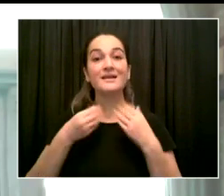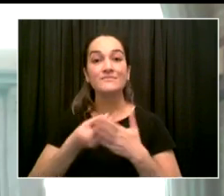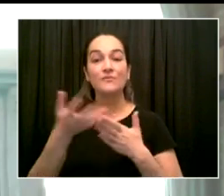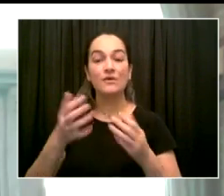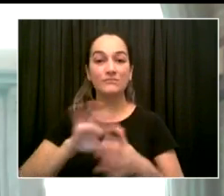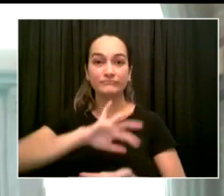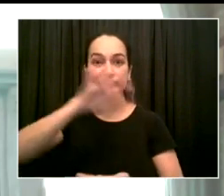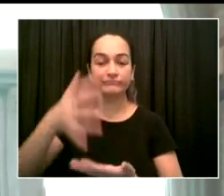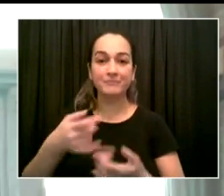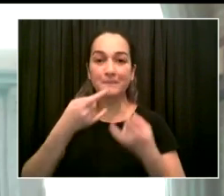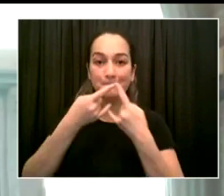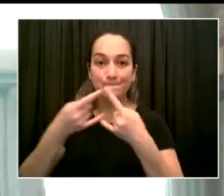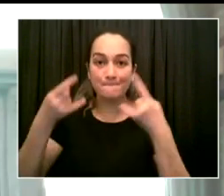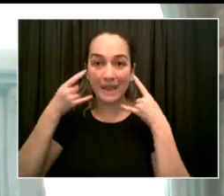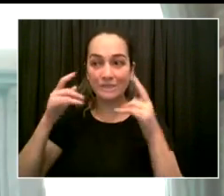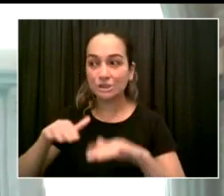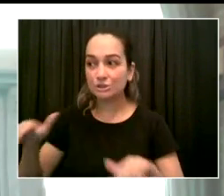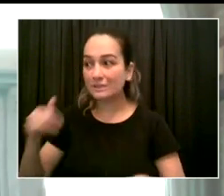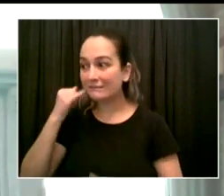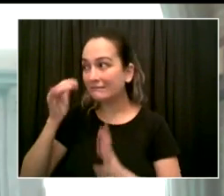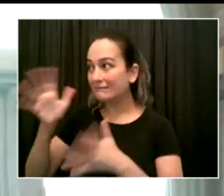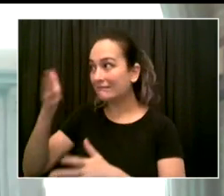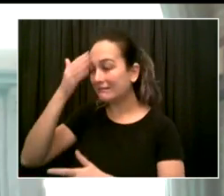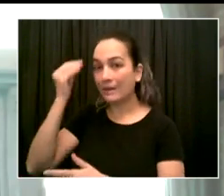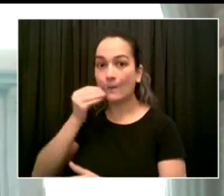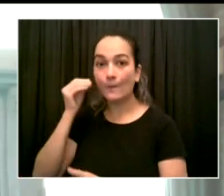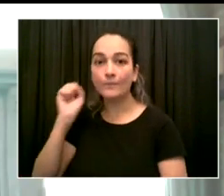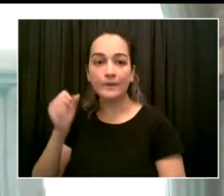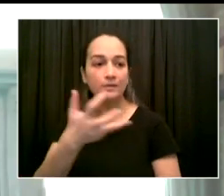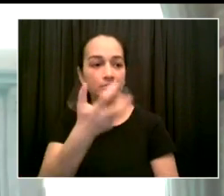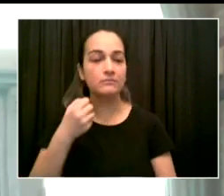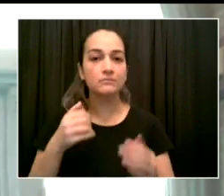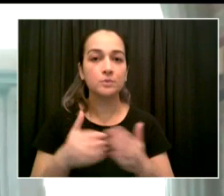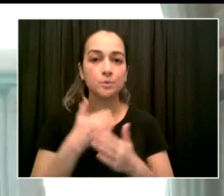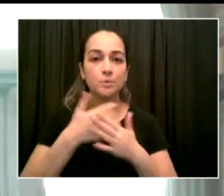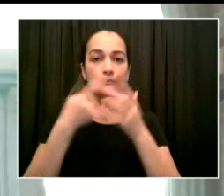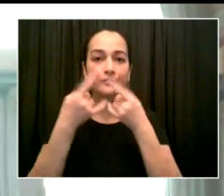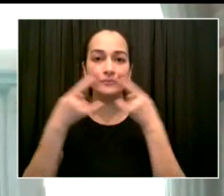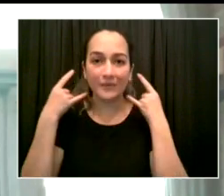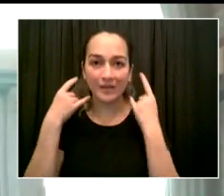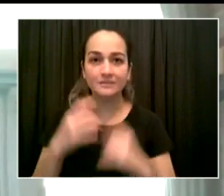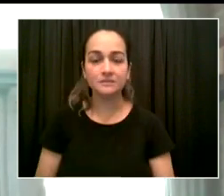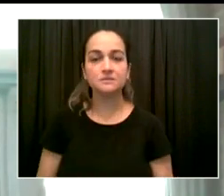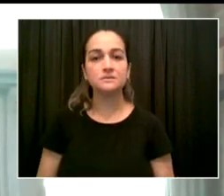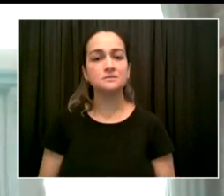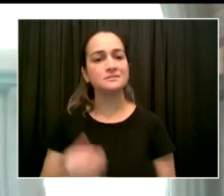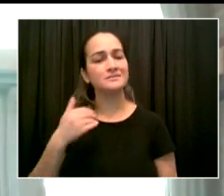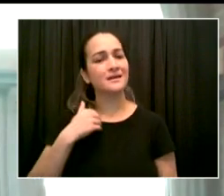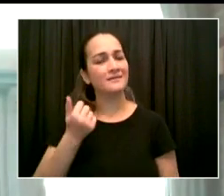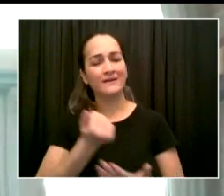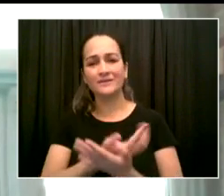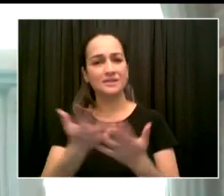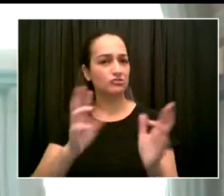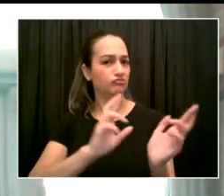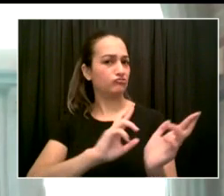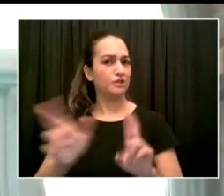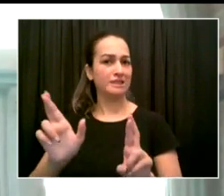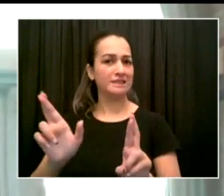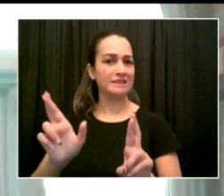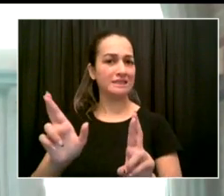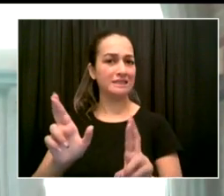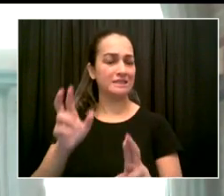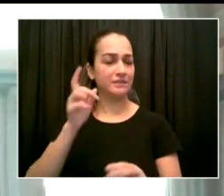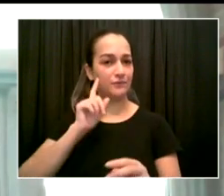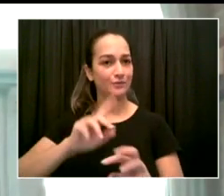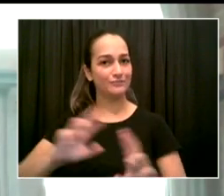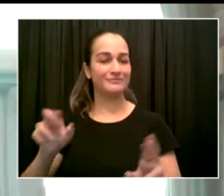staff have been hard at work making sure our buildings are safe. With a year and a half of experience under their belts, they will continue that hard